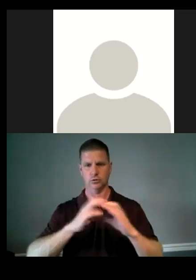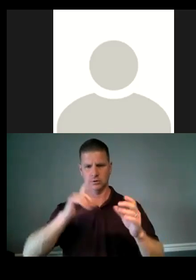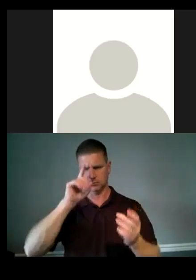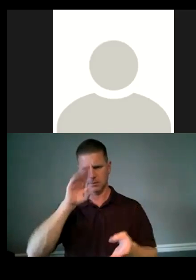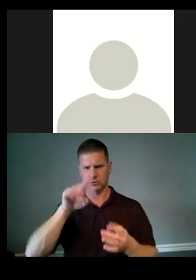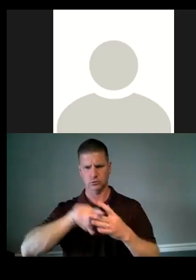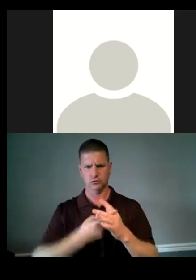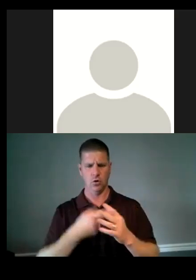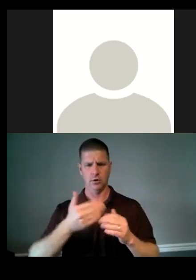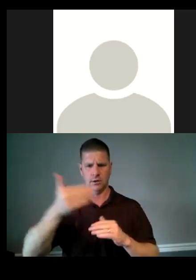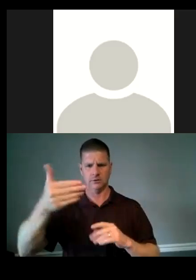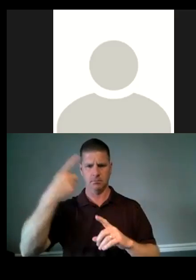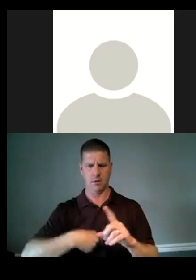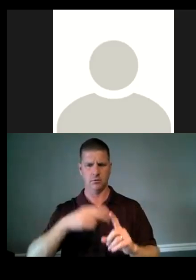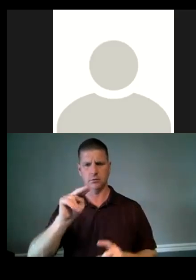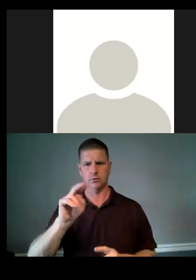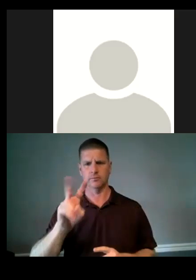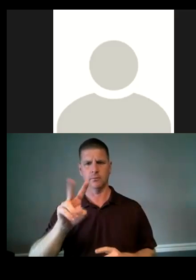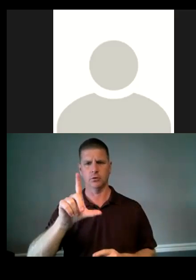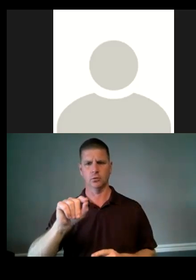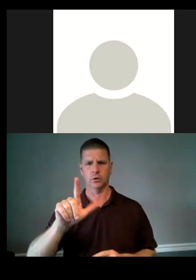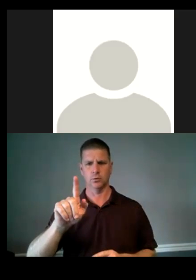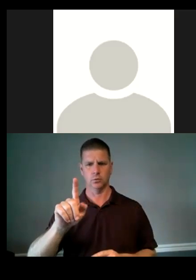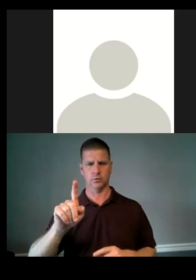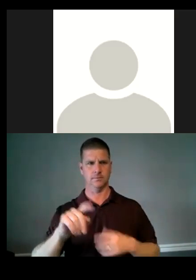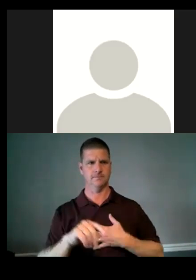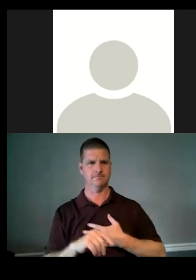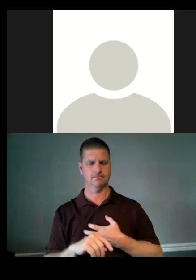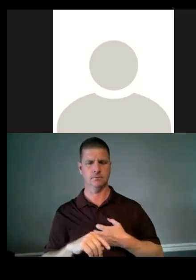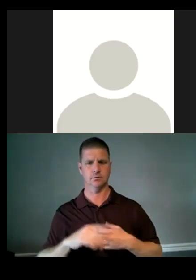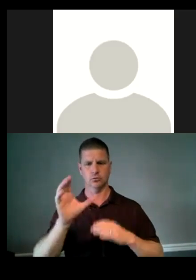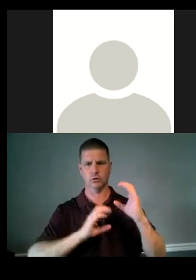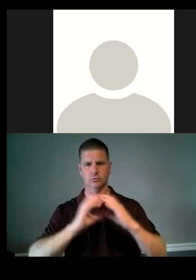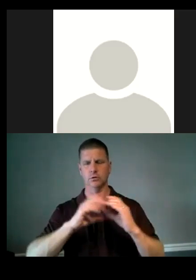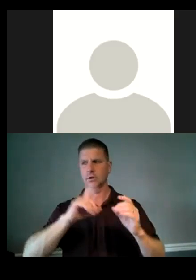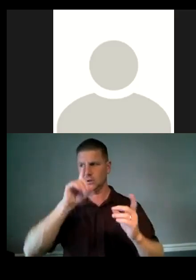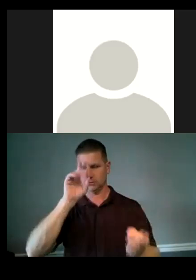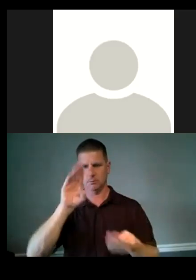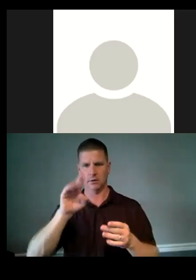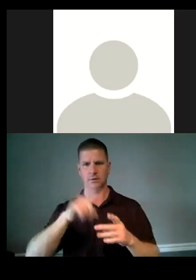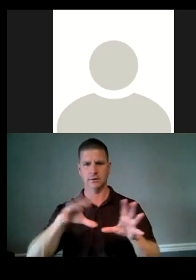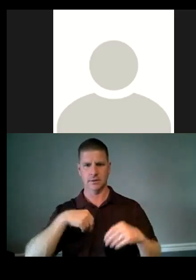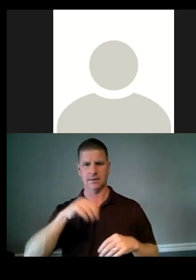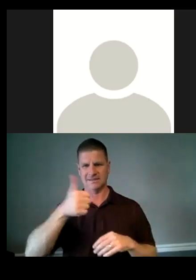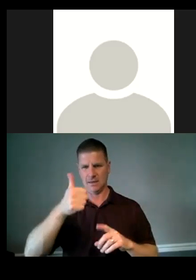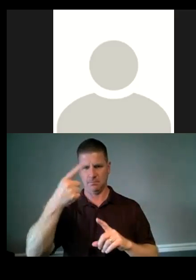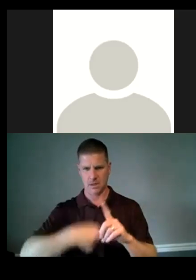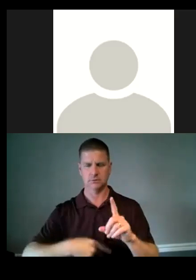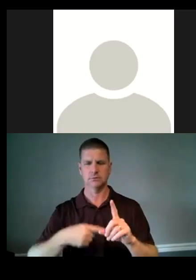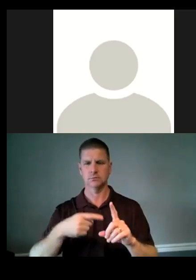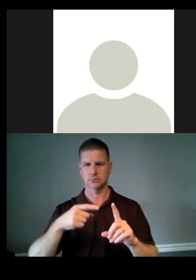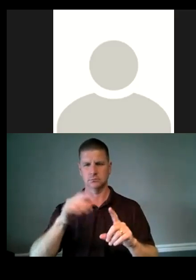to start next month, November, 2021. Construction is expected to take 10 months approximately.